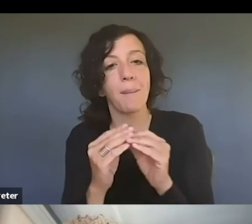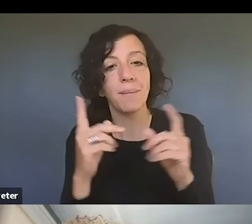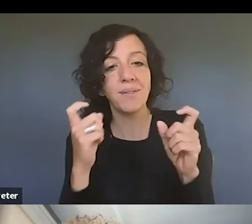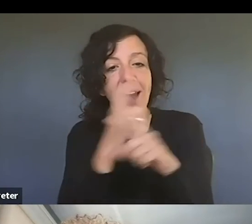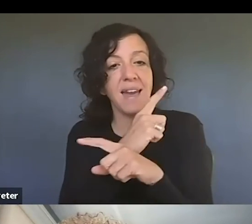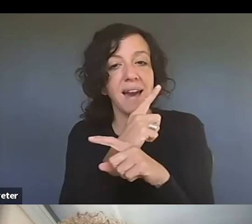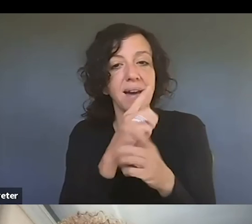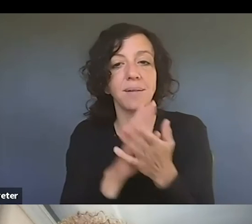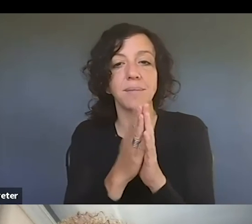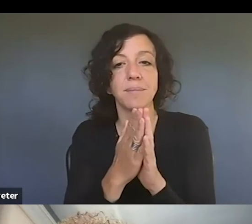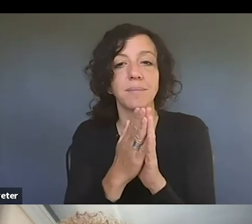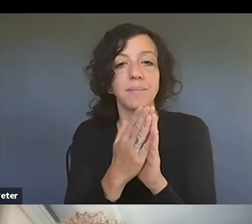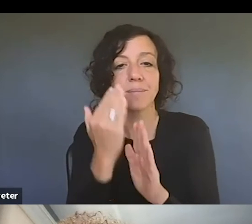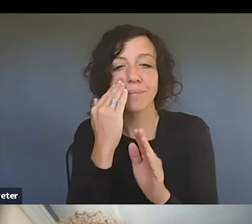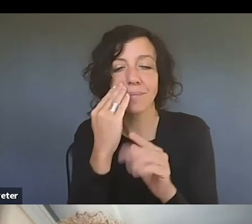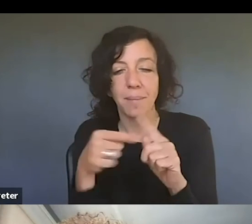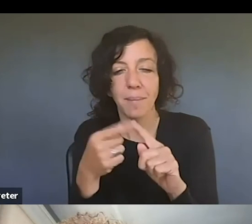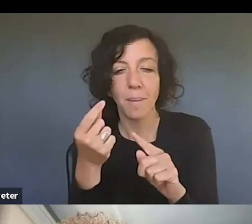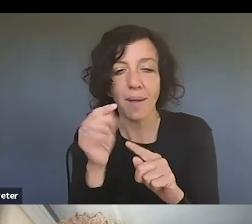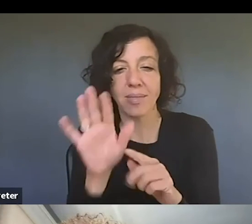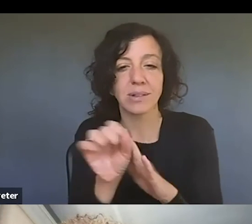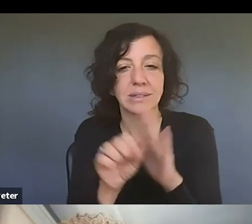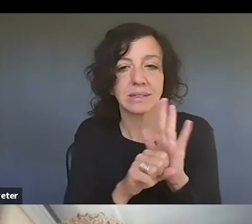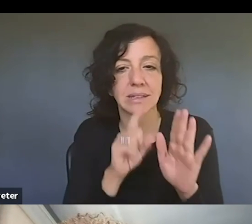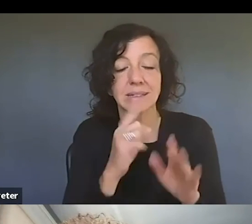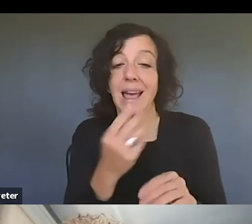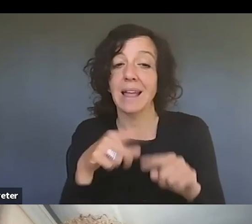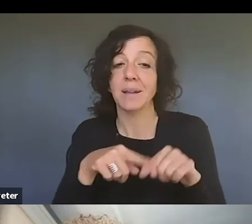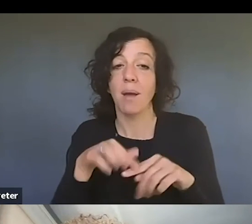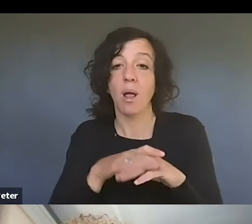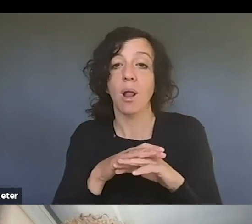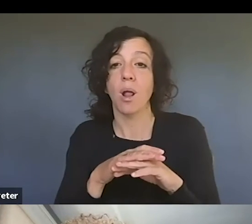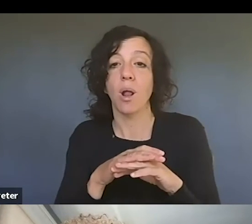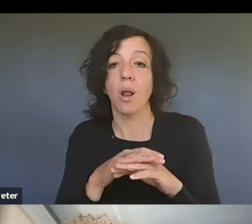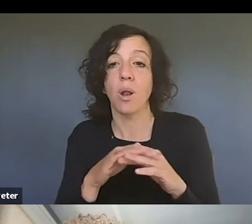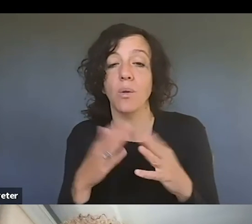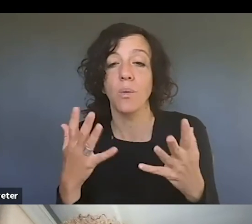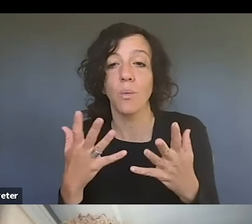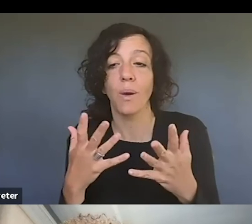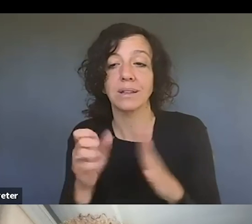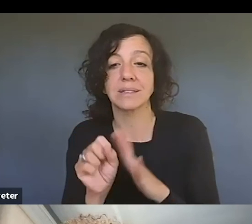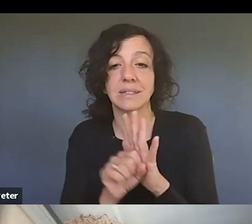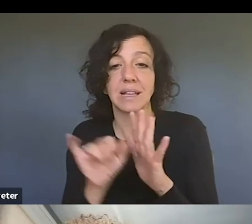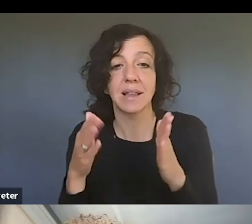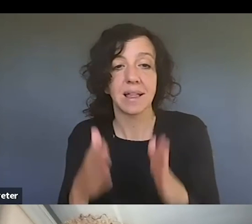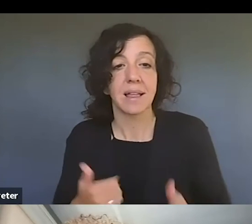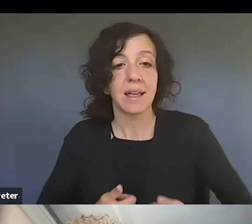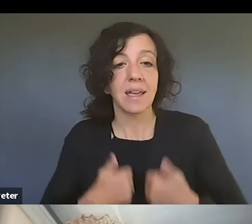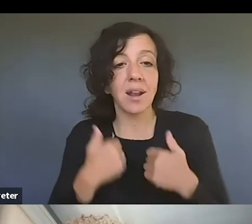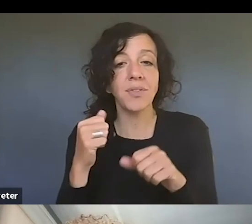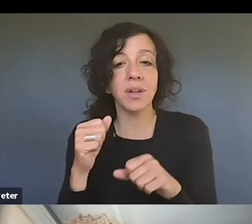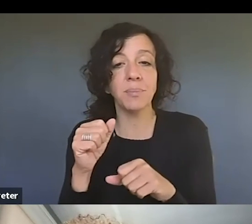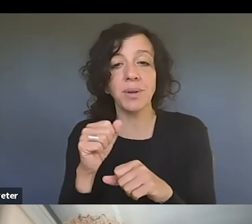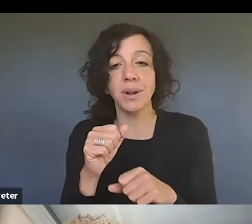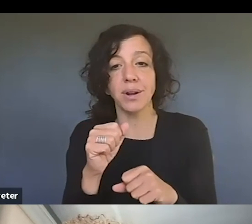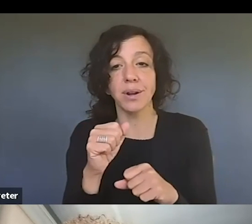navigate. Um, and it depends on which state the person lives in. Or if you're talking about a person